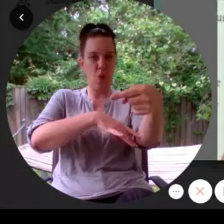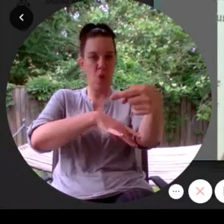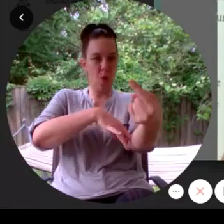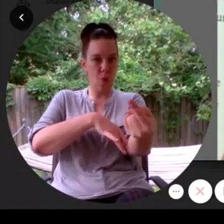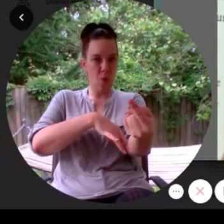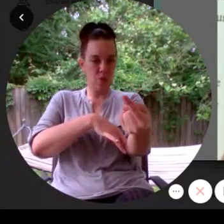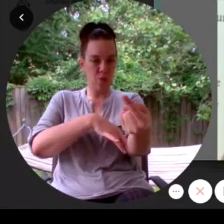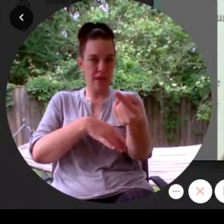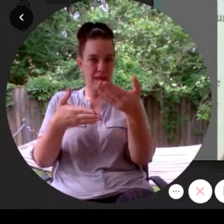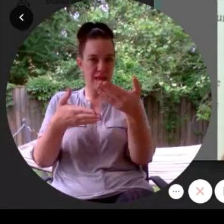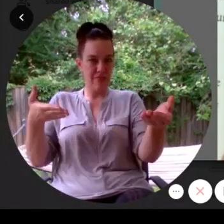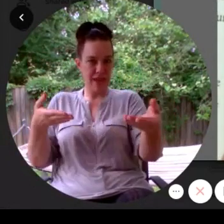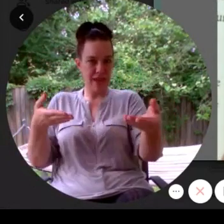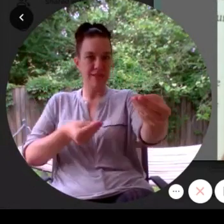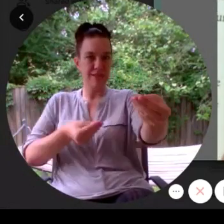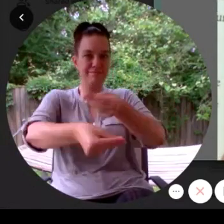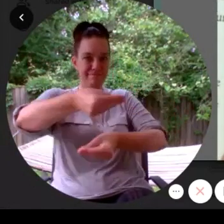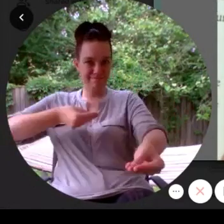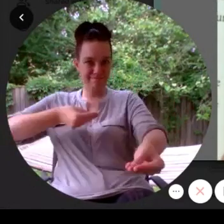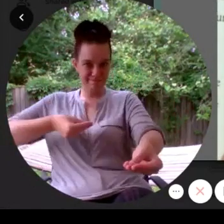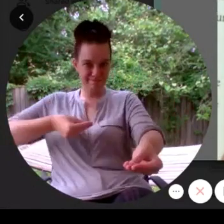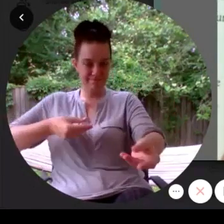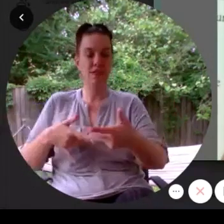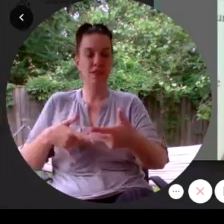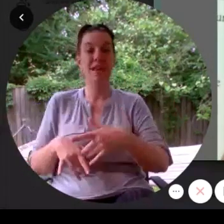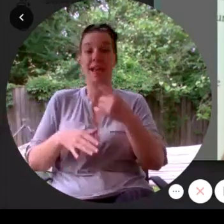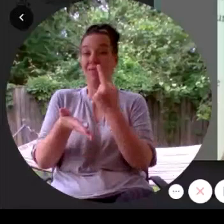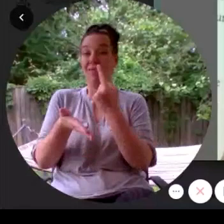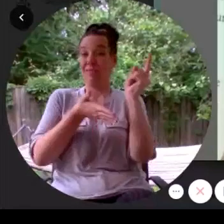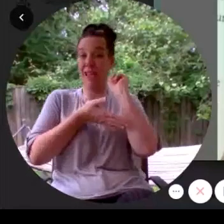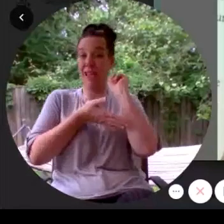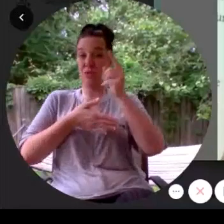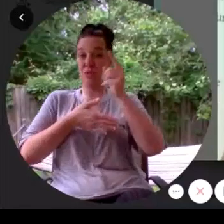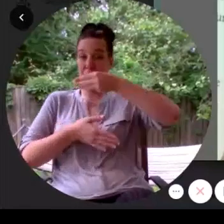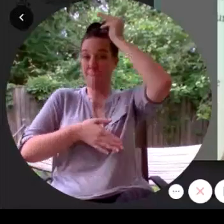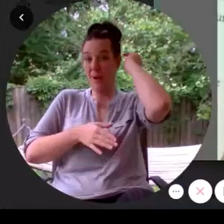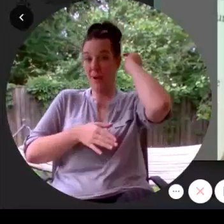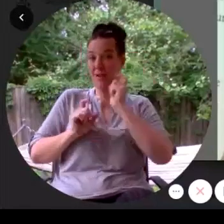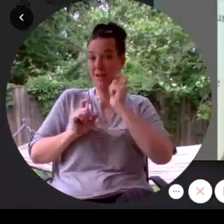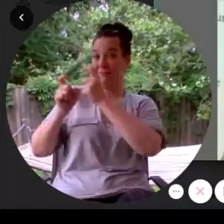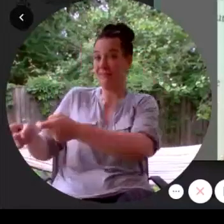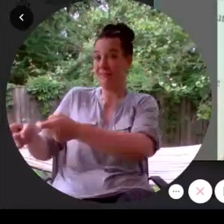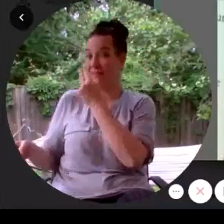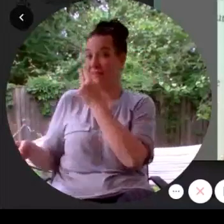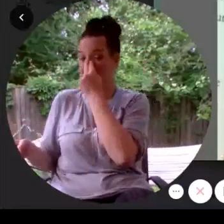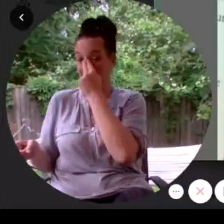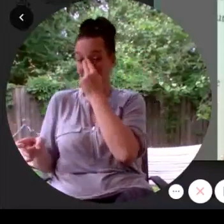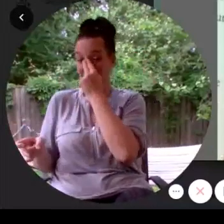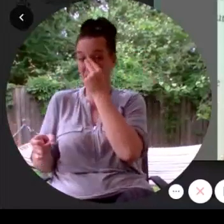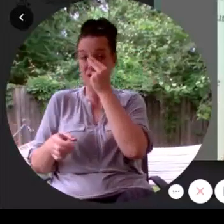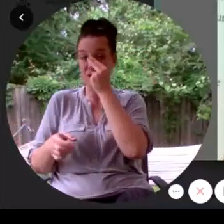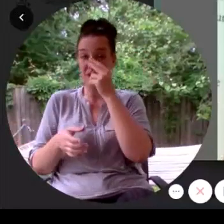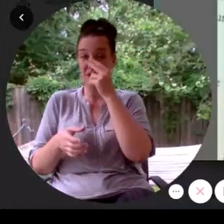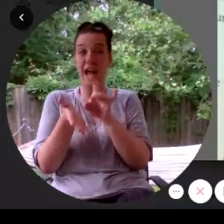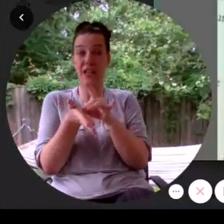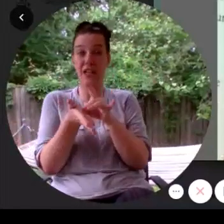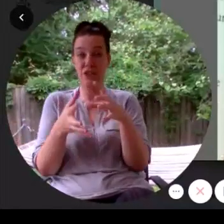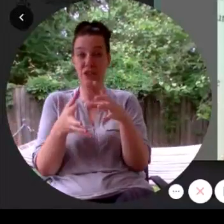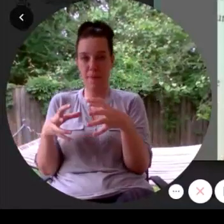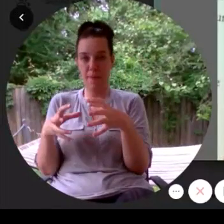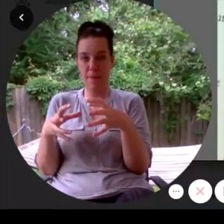last week Miles had given Niles a soccer ball a bike